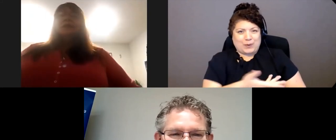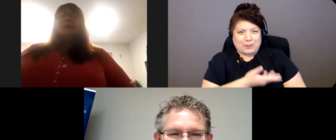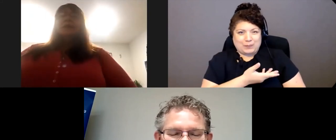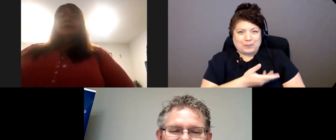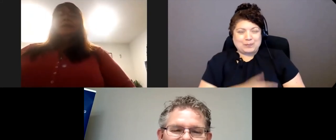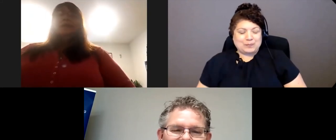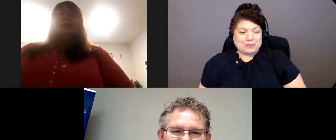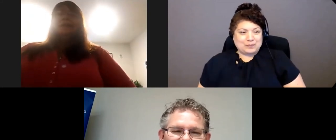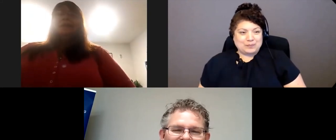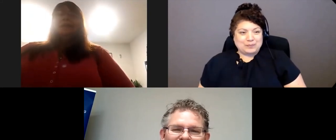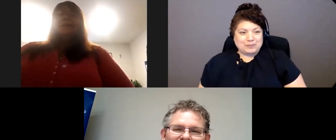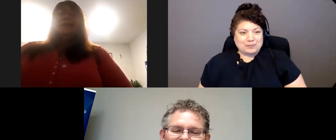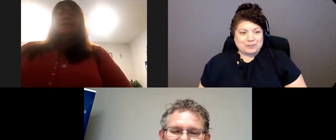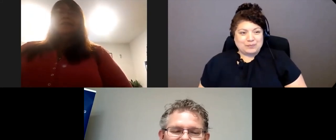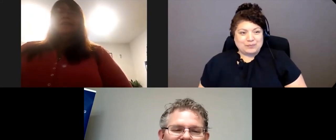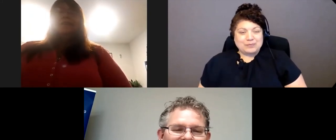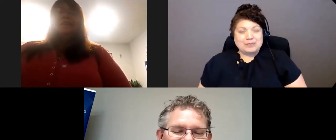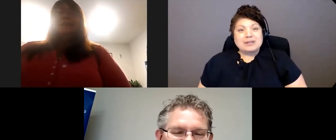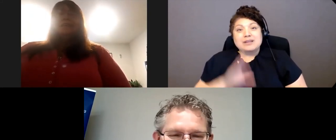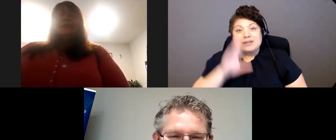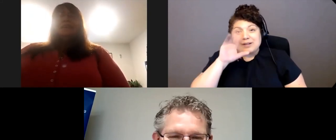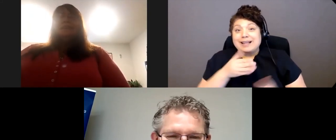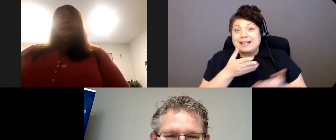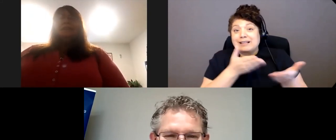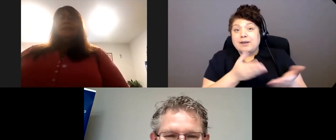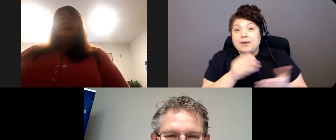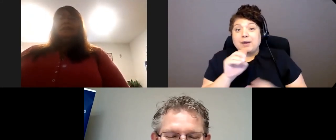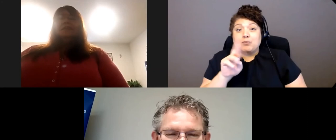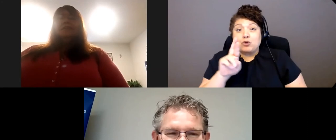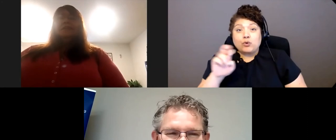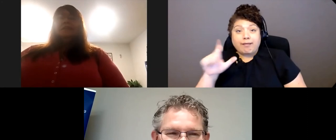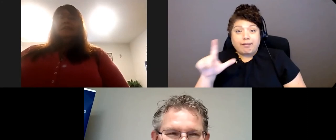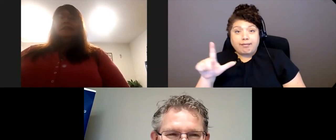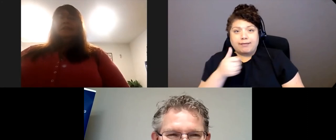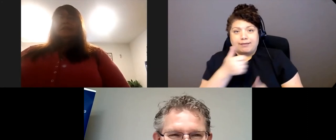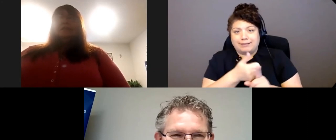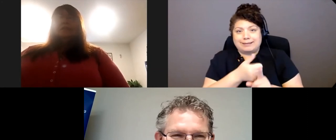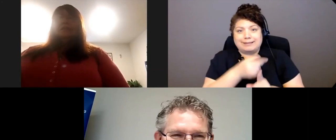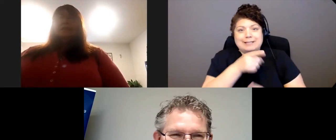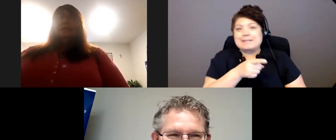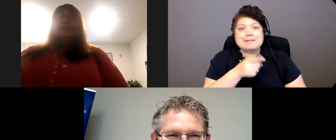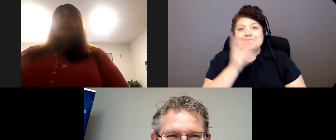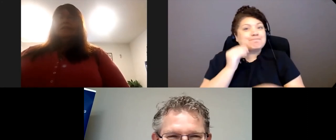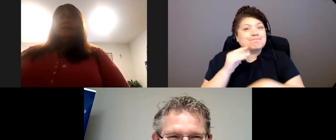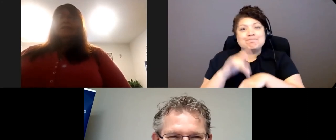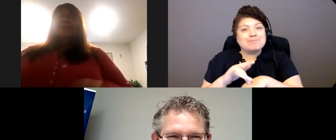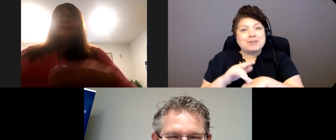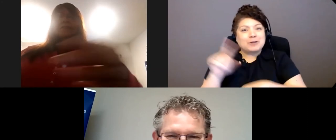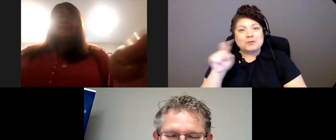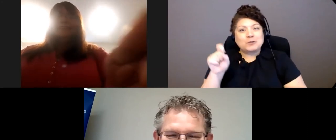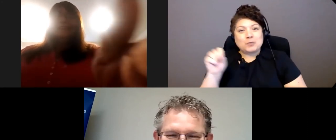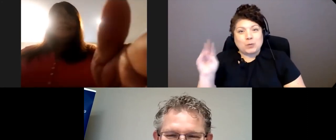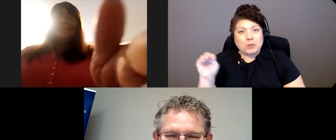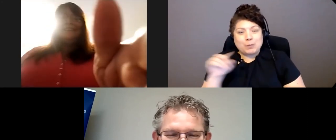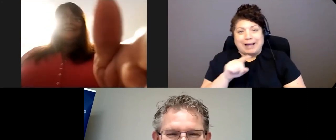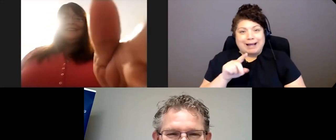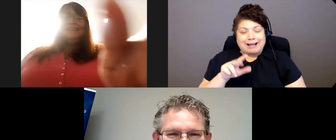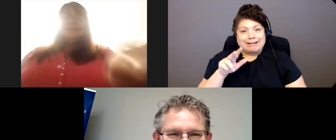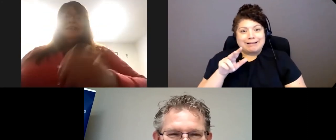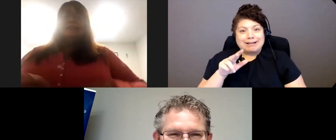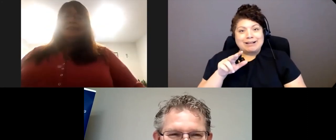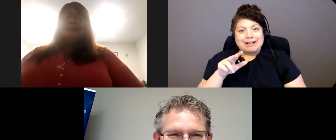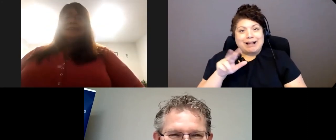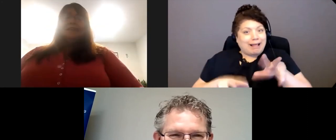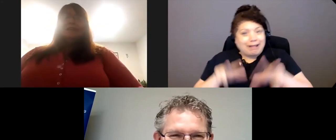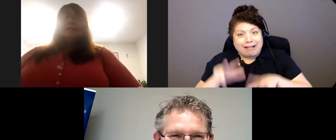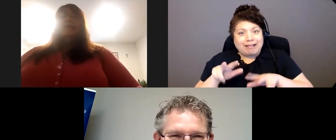I know that Muriel is also a rookie to Zoom, so we just got Zoom all